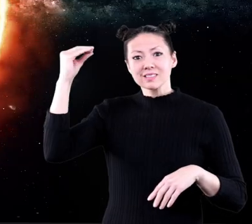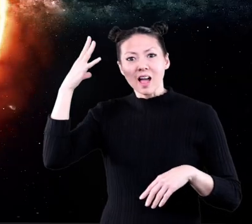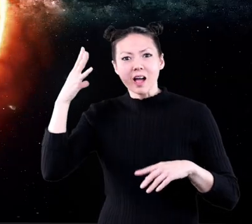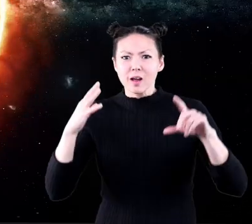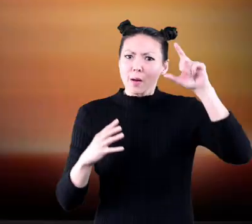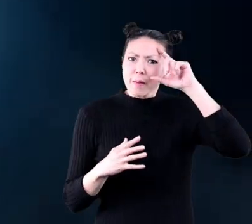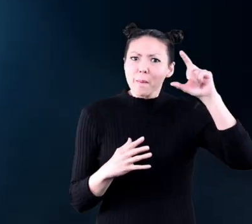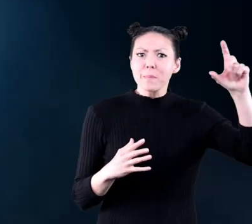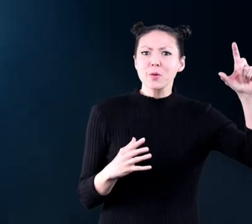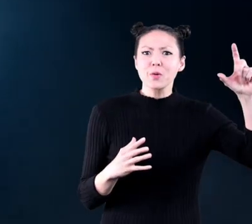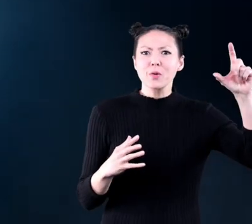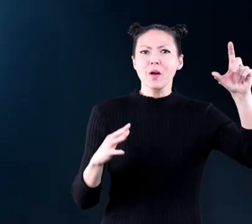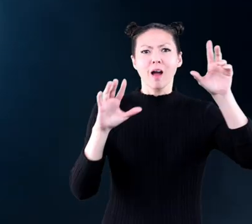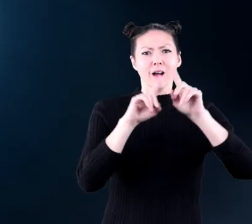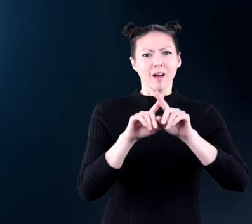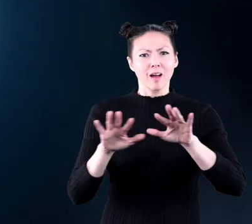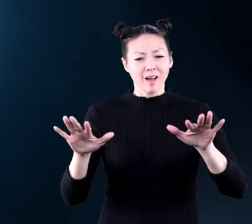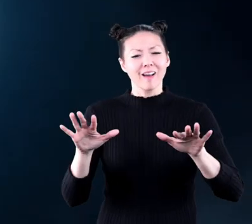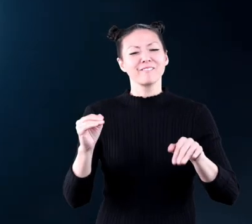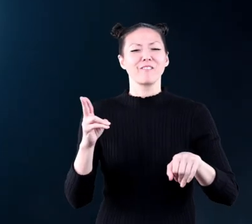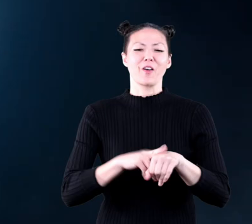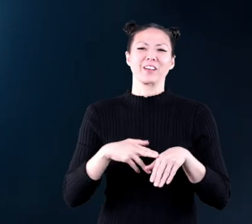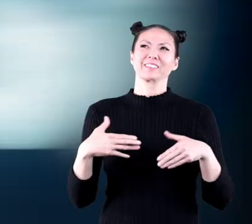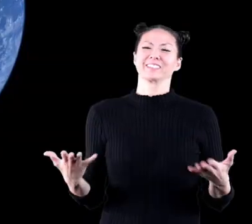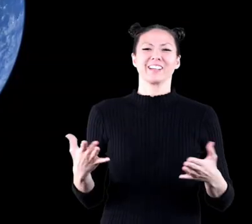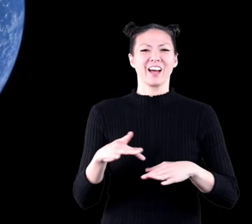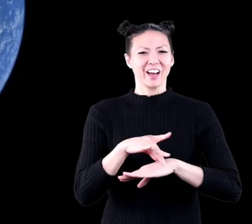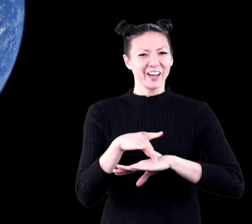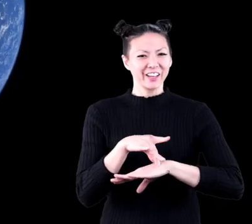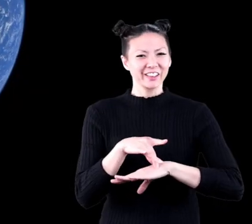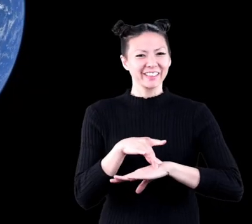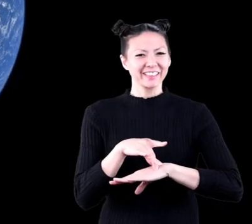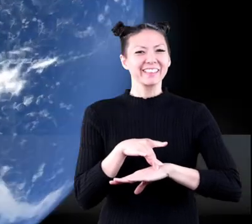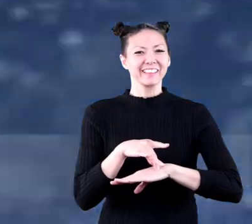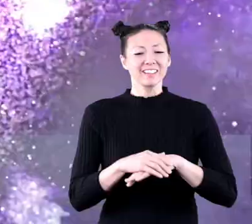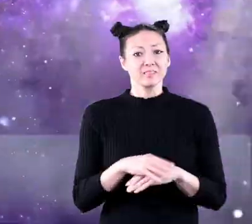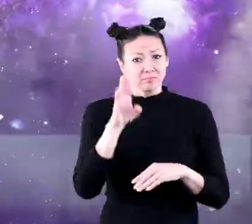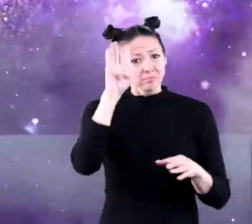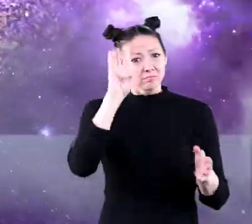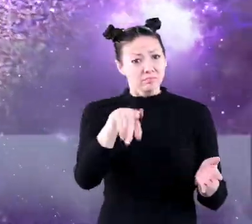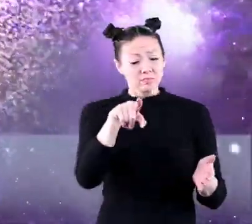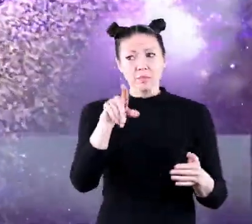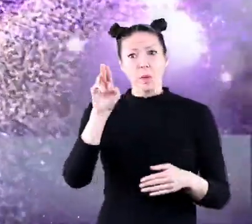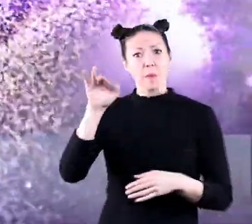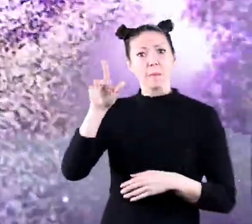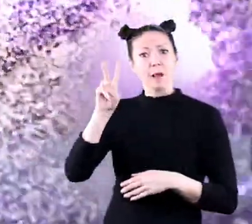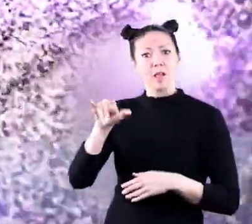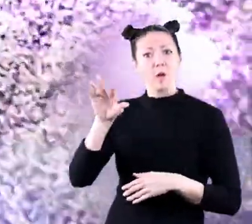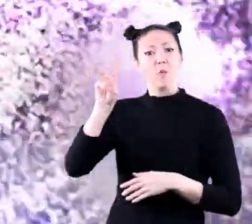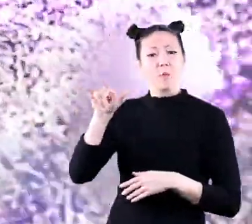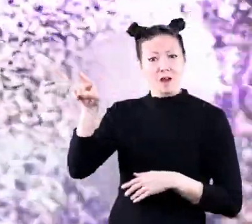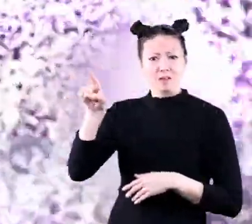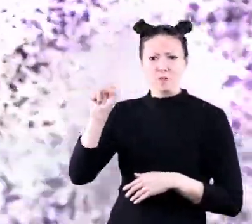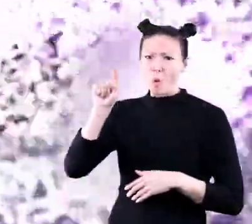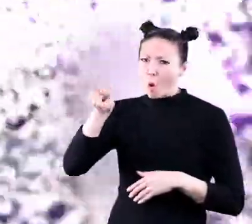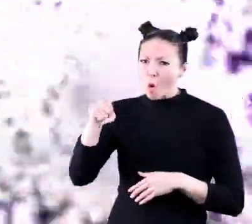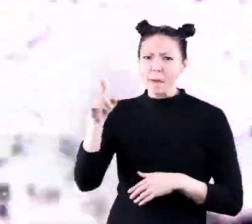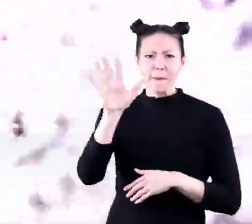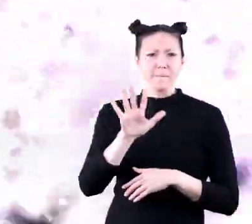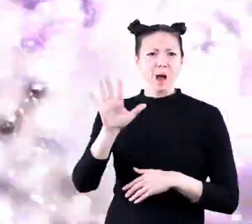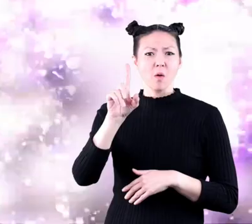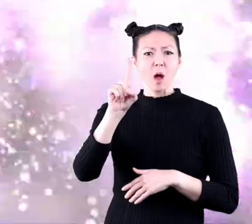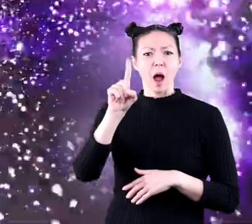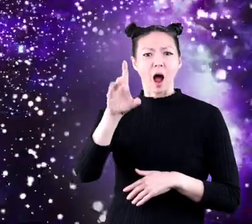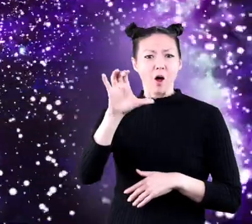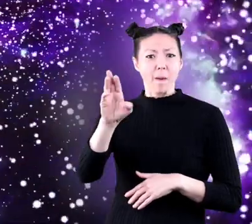Sun, the Moon, and of course, Earth. But did you know that the Milky Way is only one